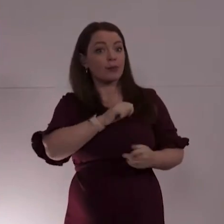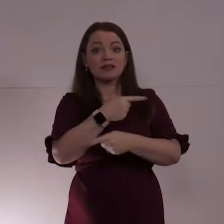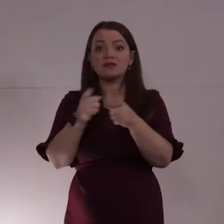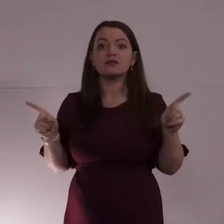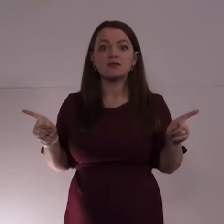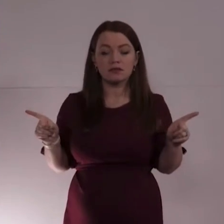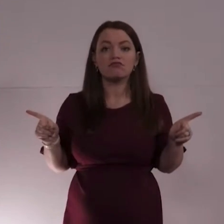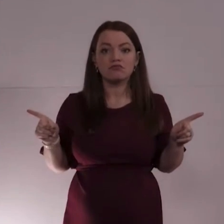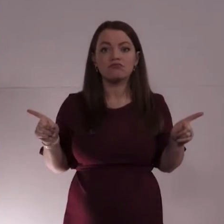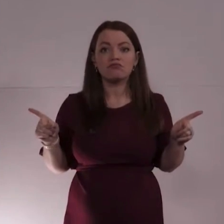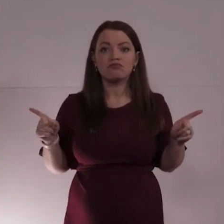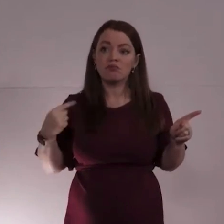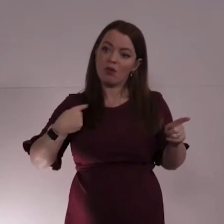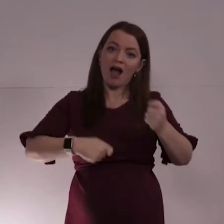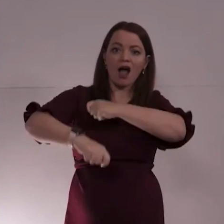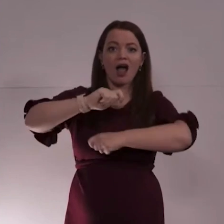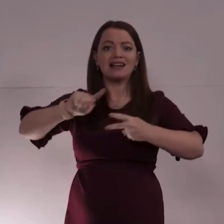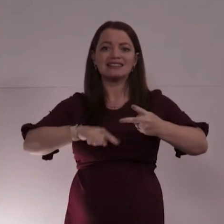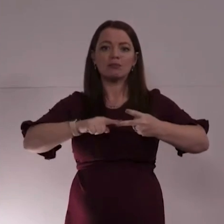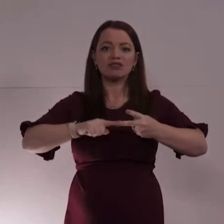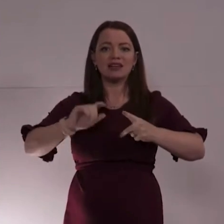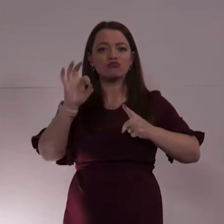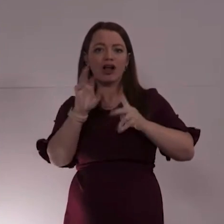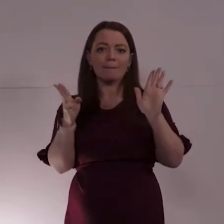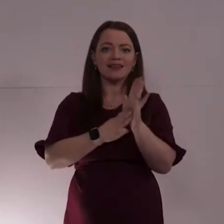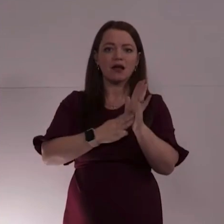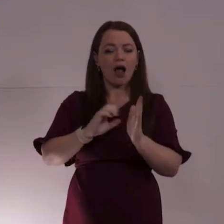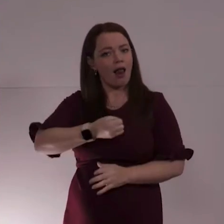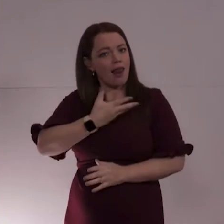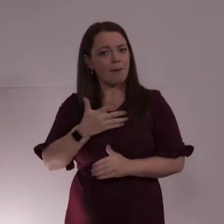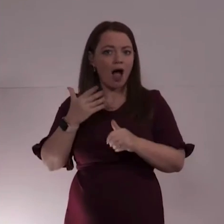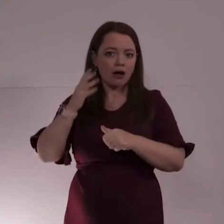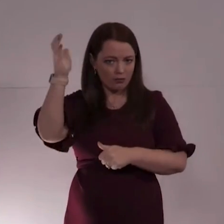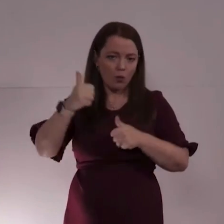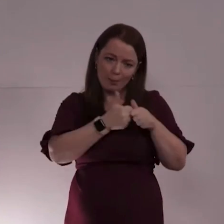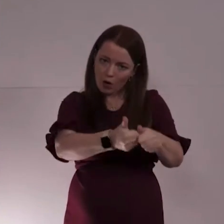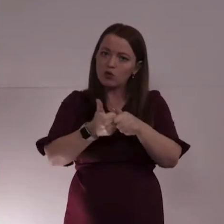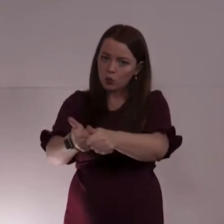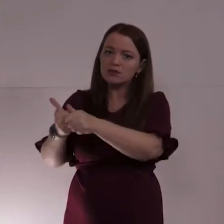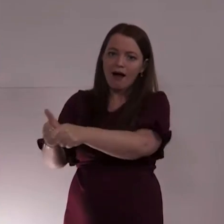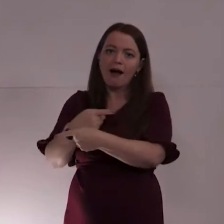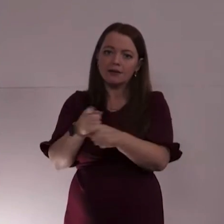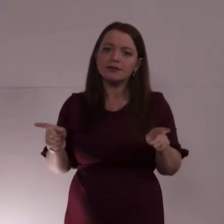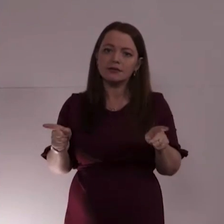that when I'm Deputy Prime Minister a Labour government will be on your side too.